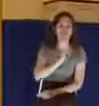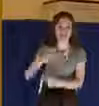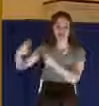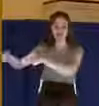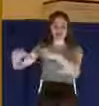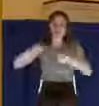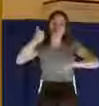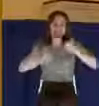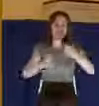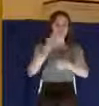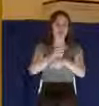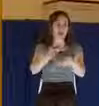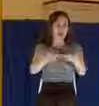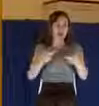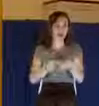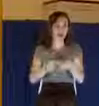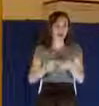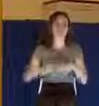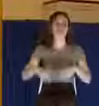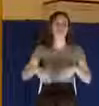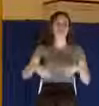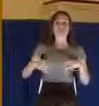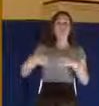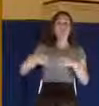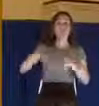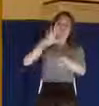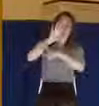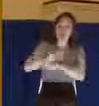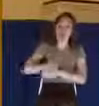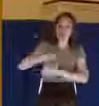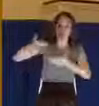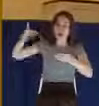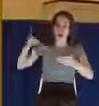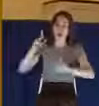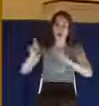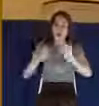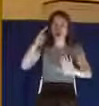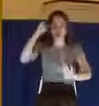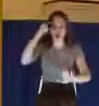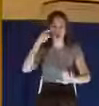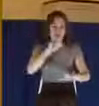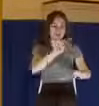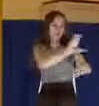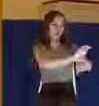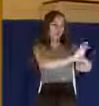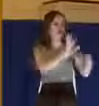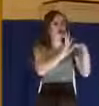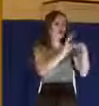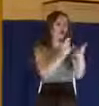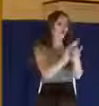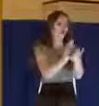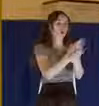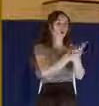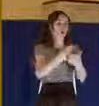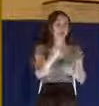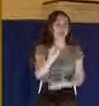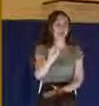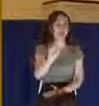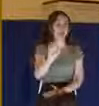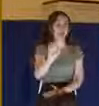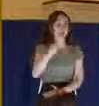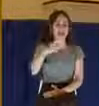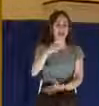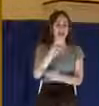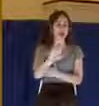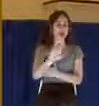site for the place of the crucifixion of Christ is at the Church of the Holy Sepulcher. The church was built, of